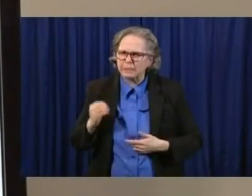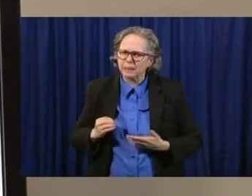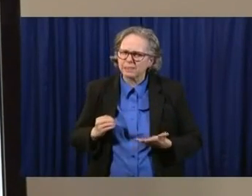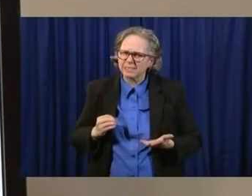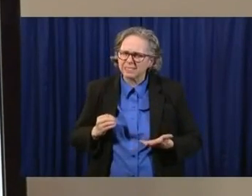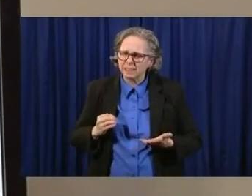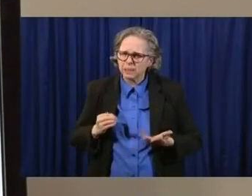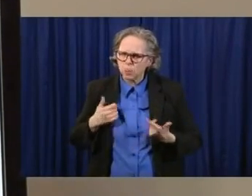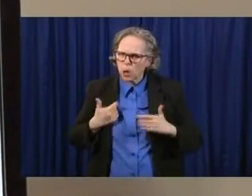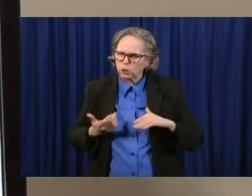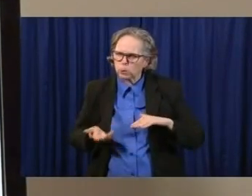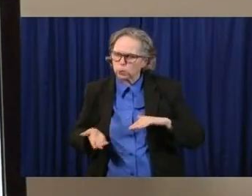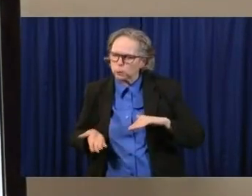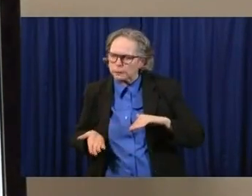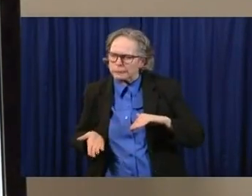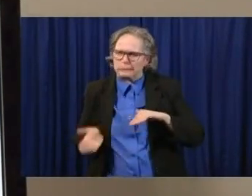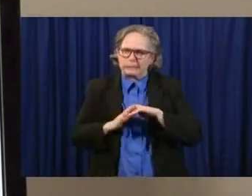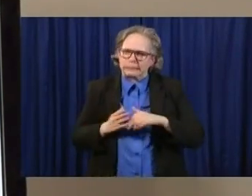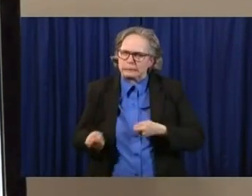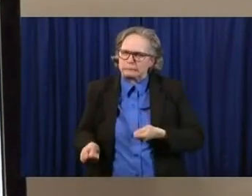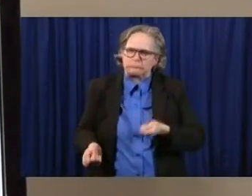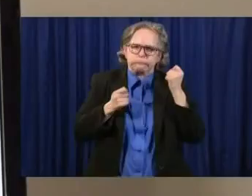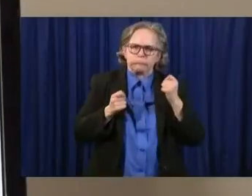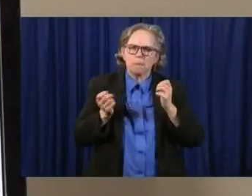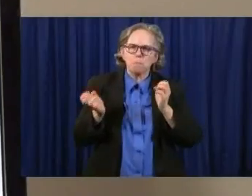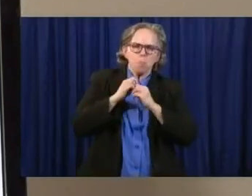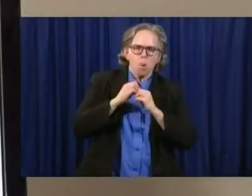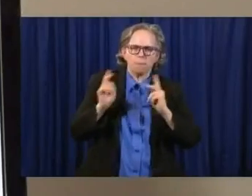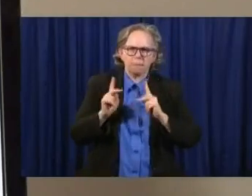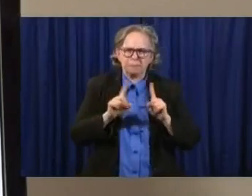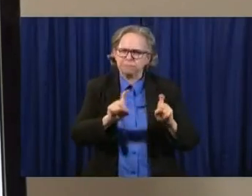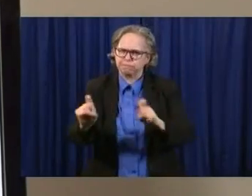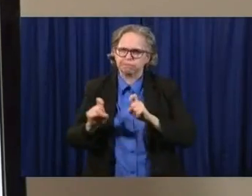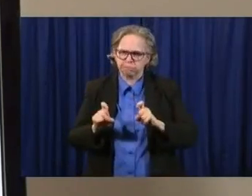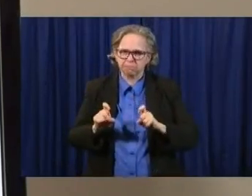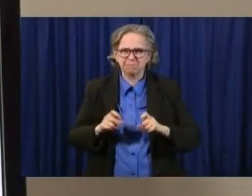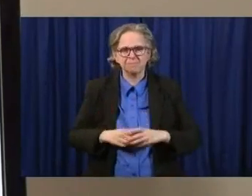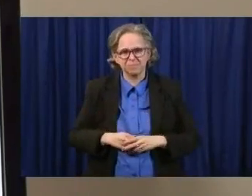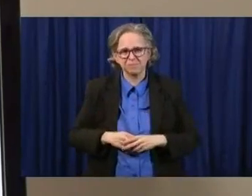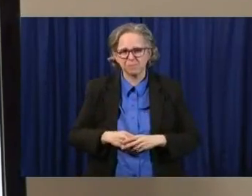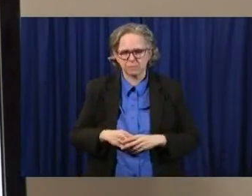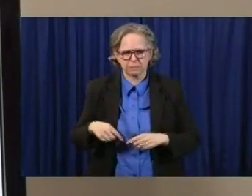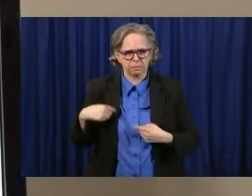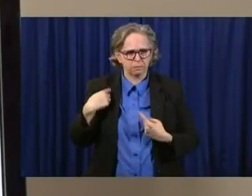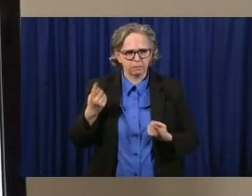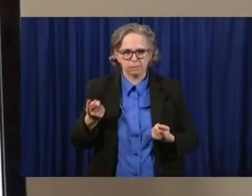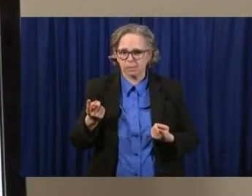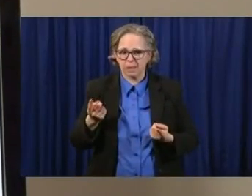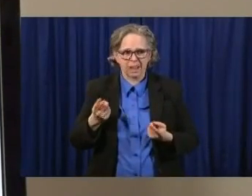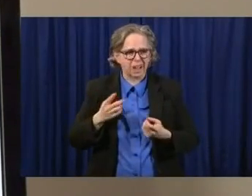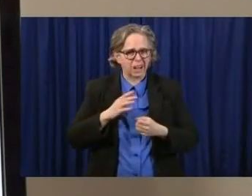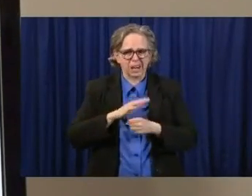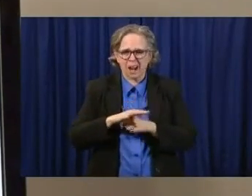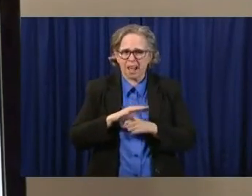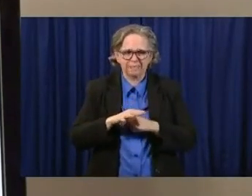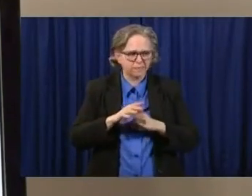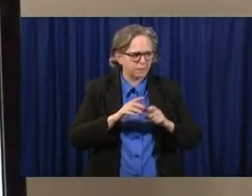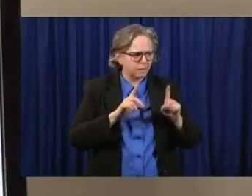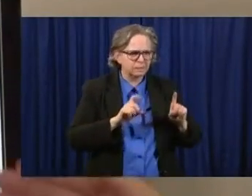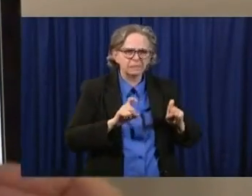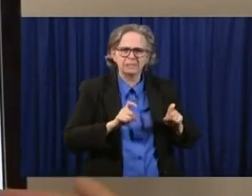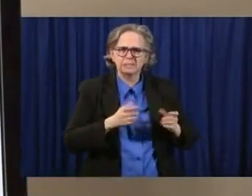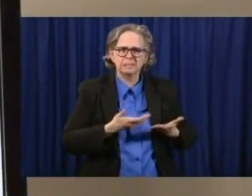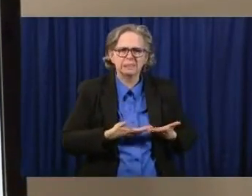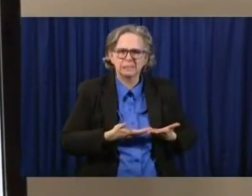incredible strides. But it's important to know that when we don't have enough to just anyone can go to the drugstore and get a